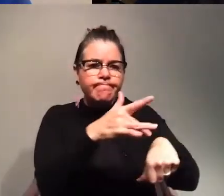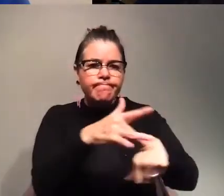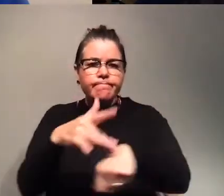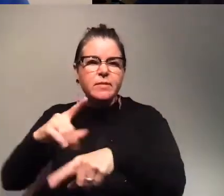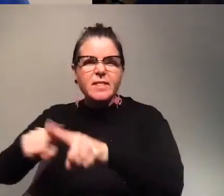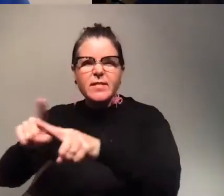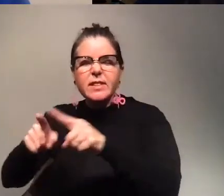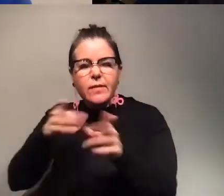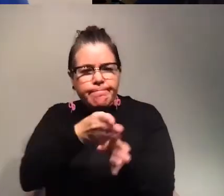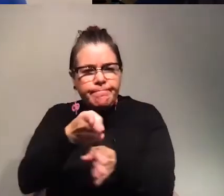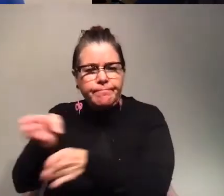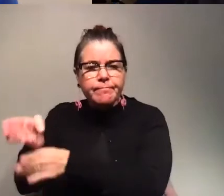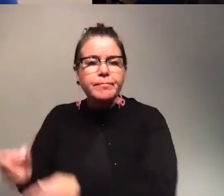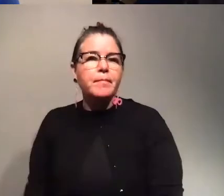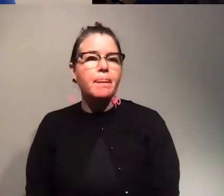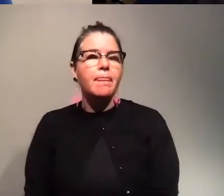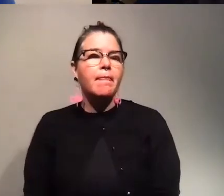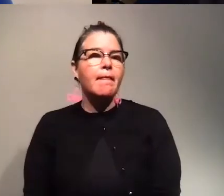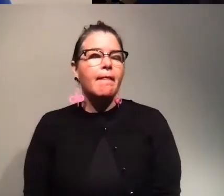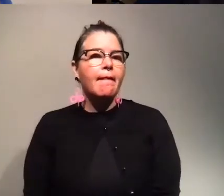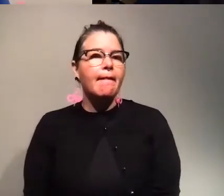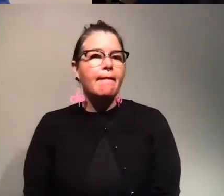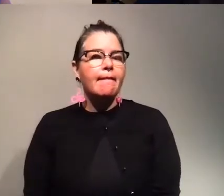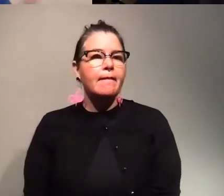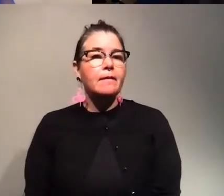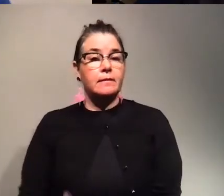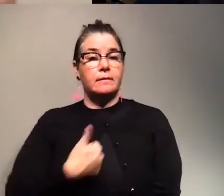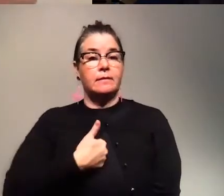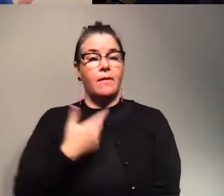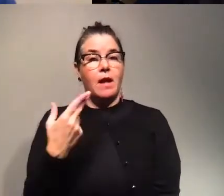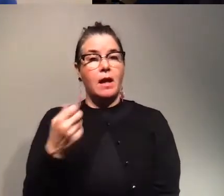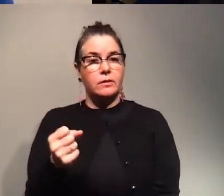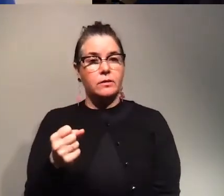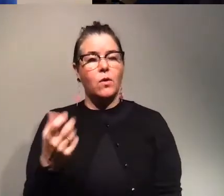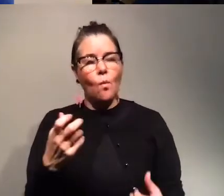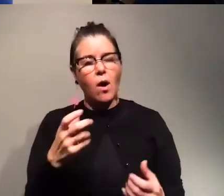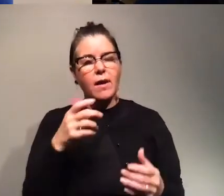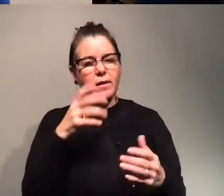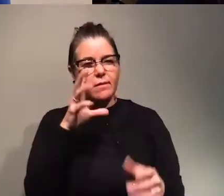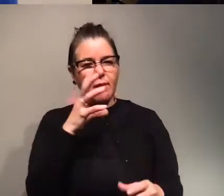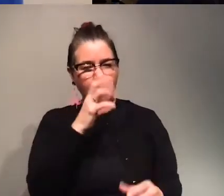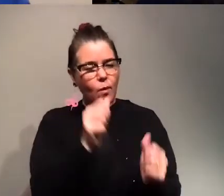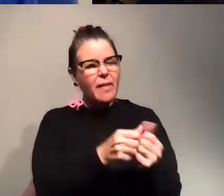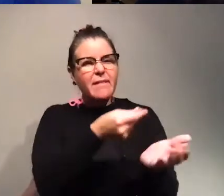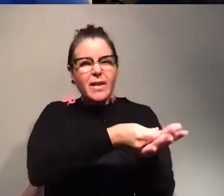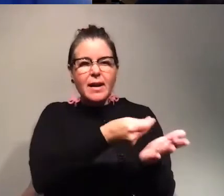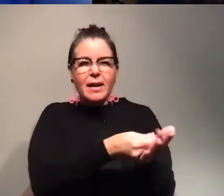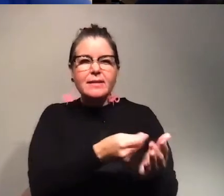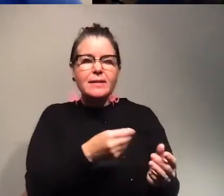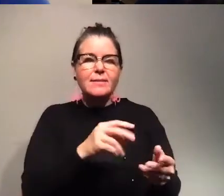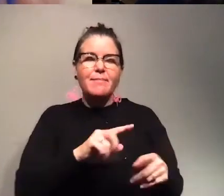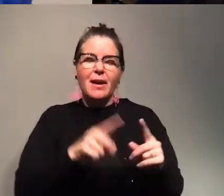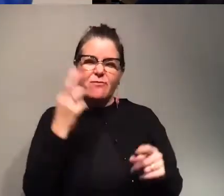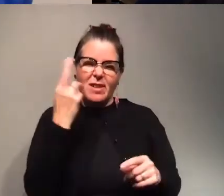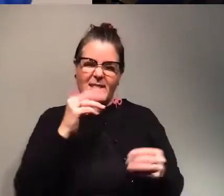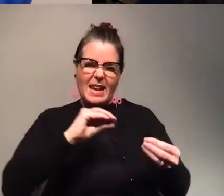So when I was in high school, actually, I wanted to study finances, but I realized that numbers perhaps were